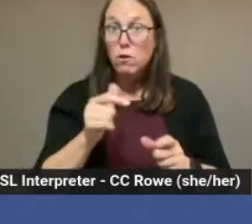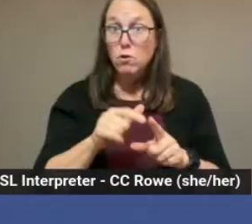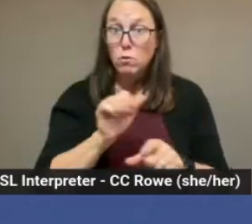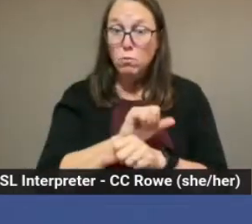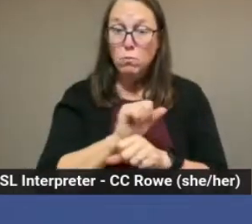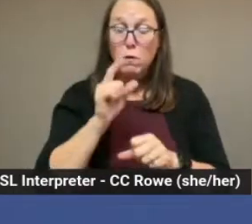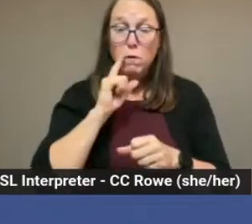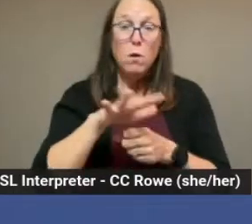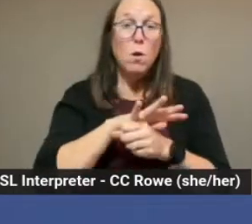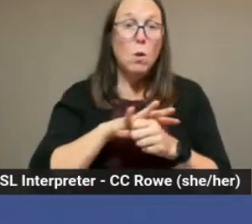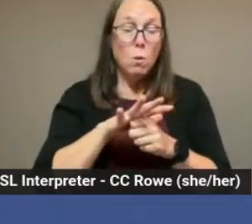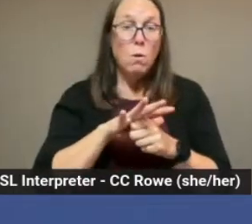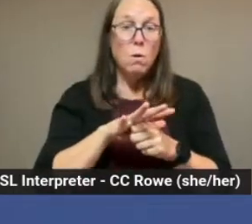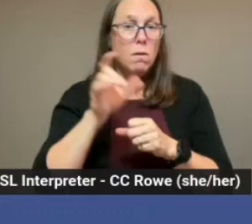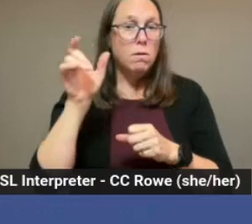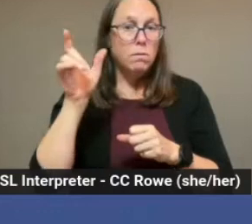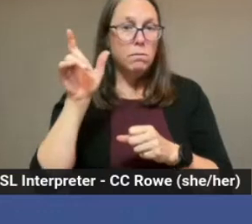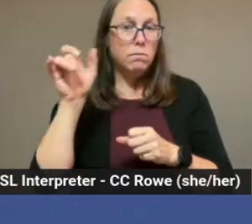legislation or change.